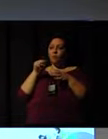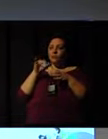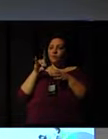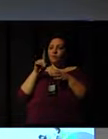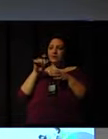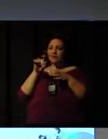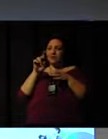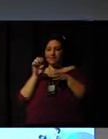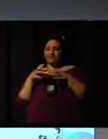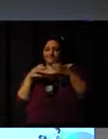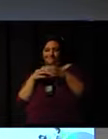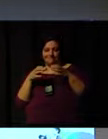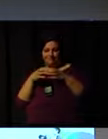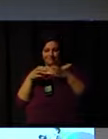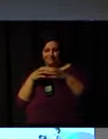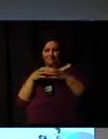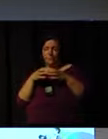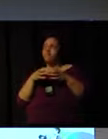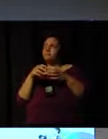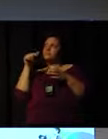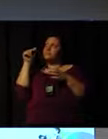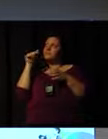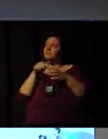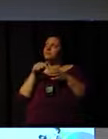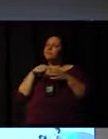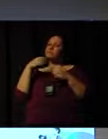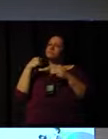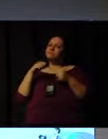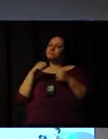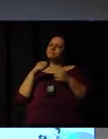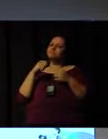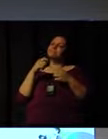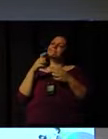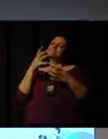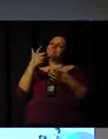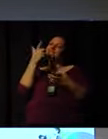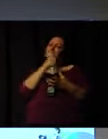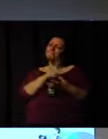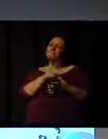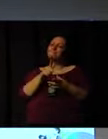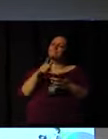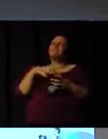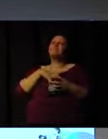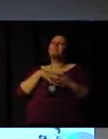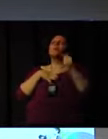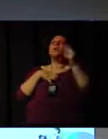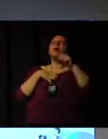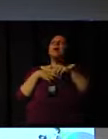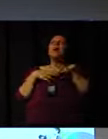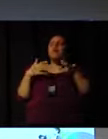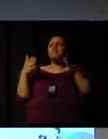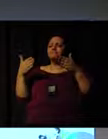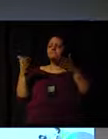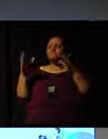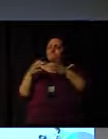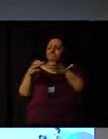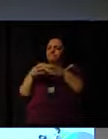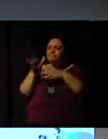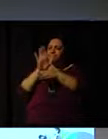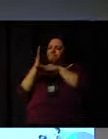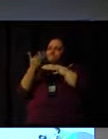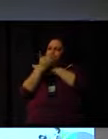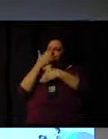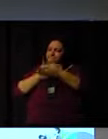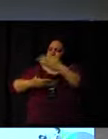And so we need to regain our sense of community. We have to act. We have to operate within